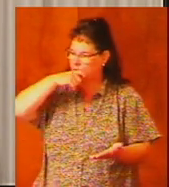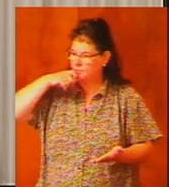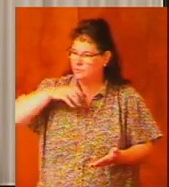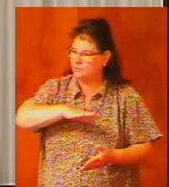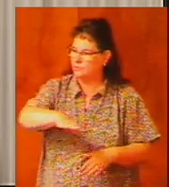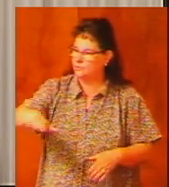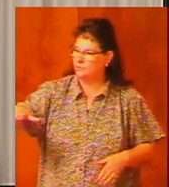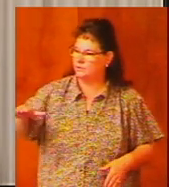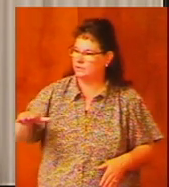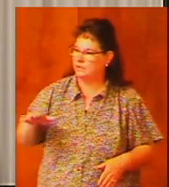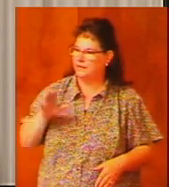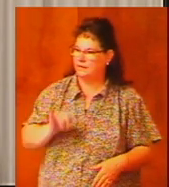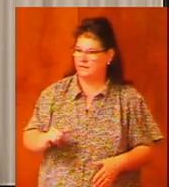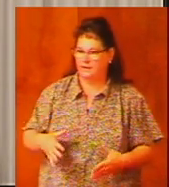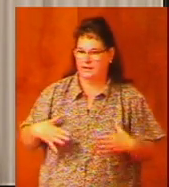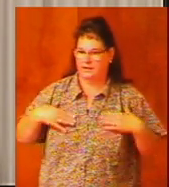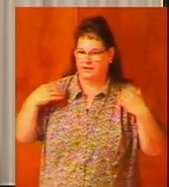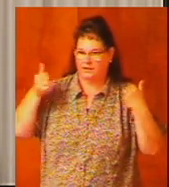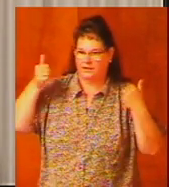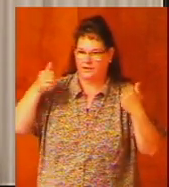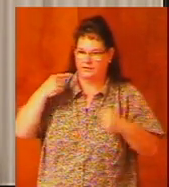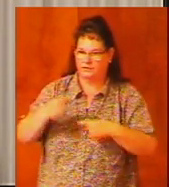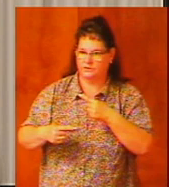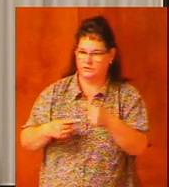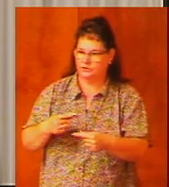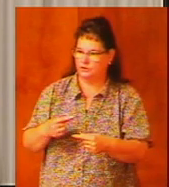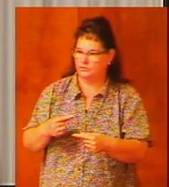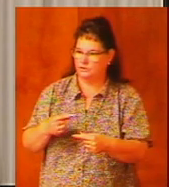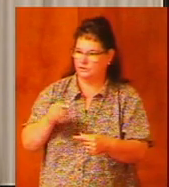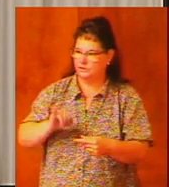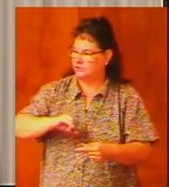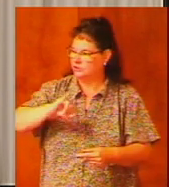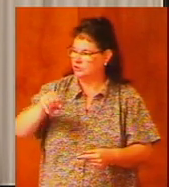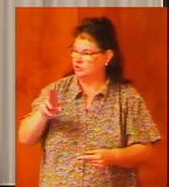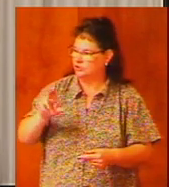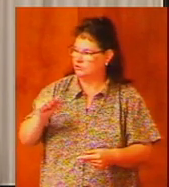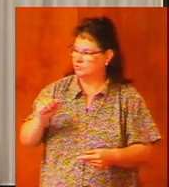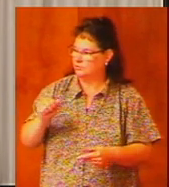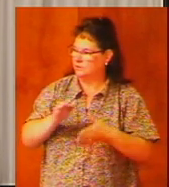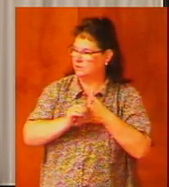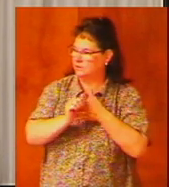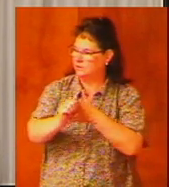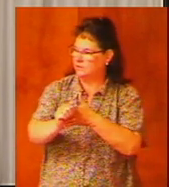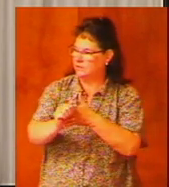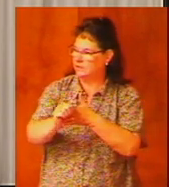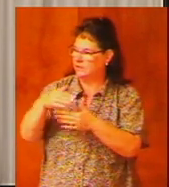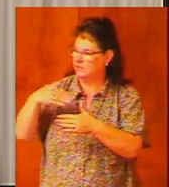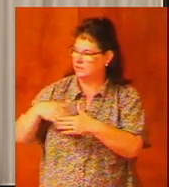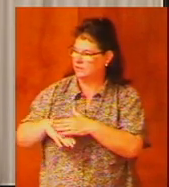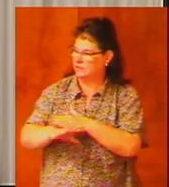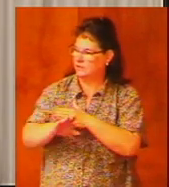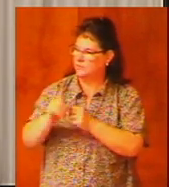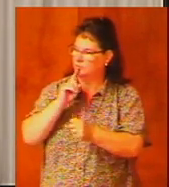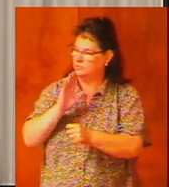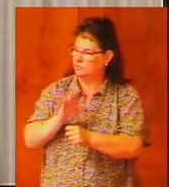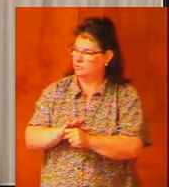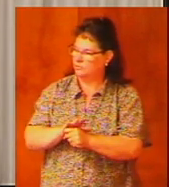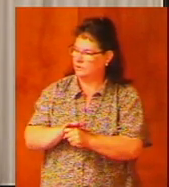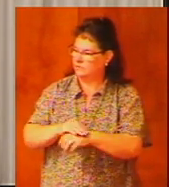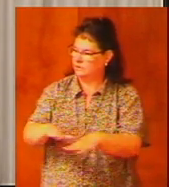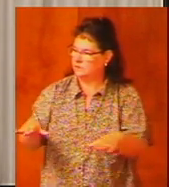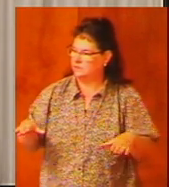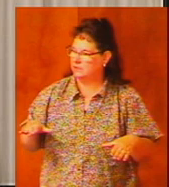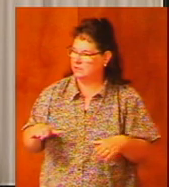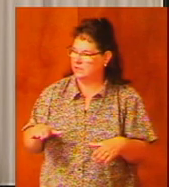Well, it was that younger generation that Joshua led into the promised land.